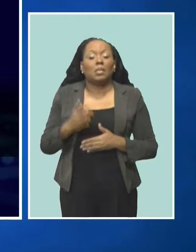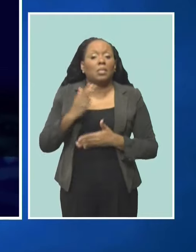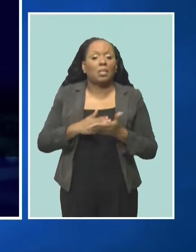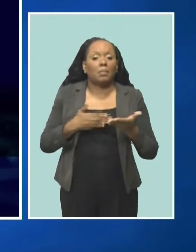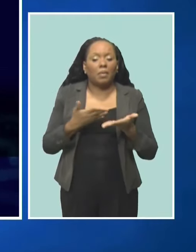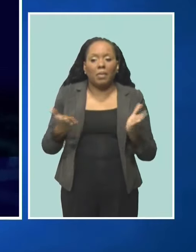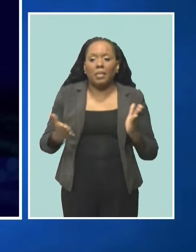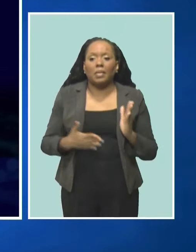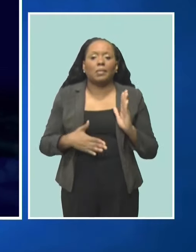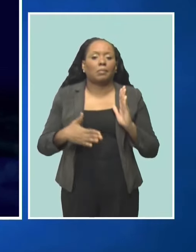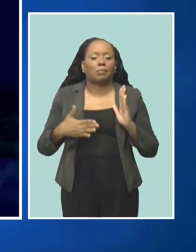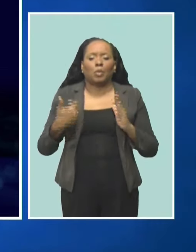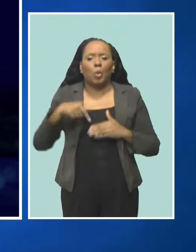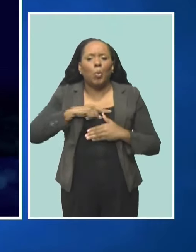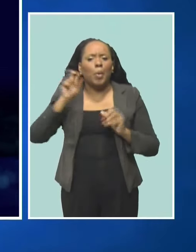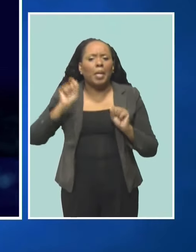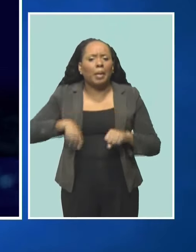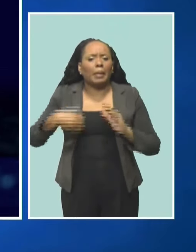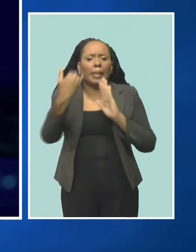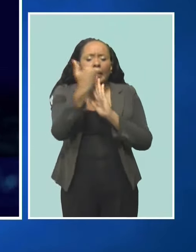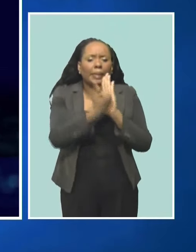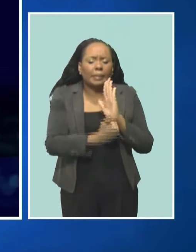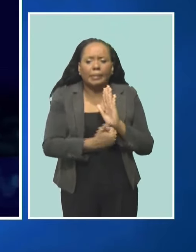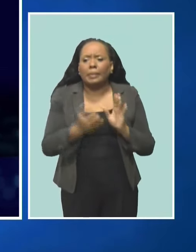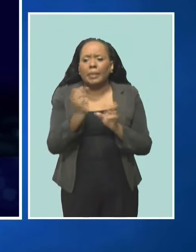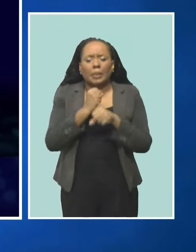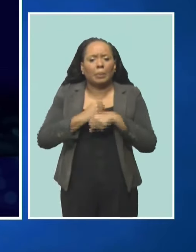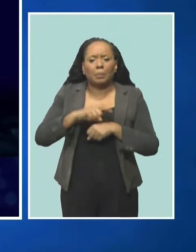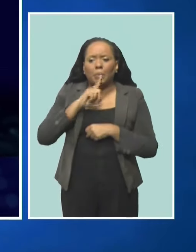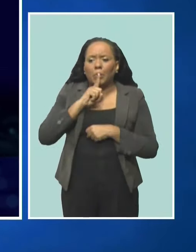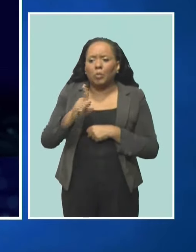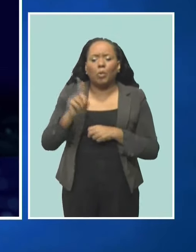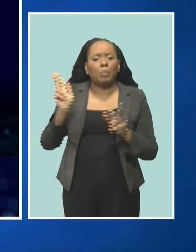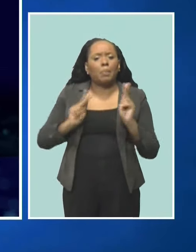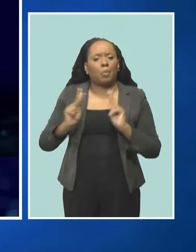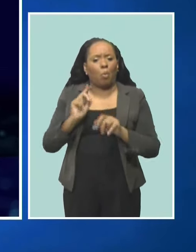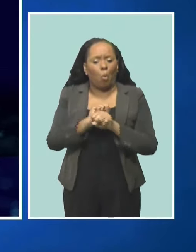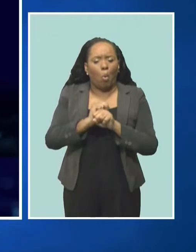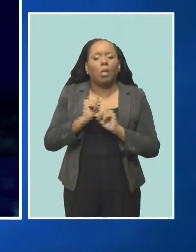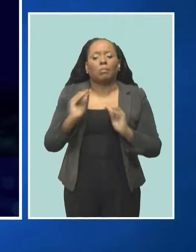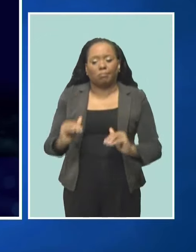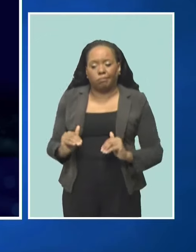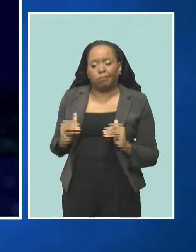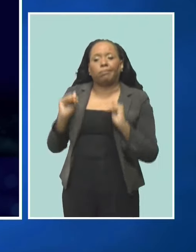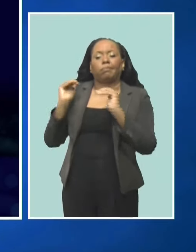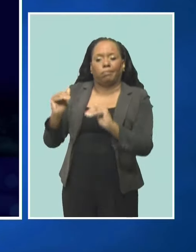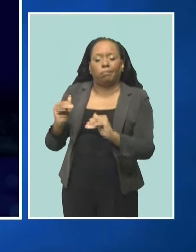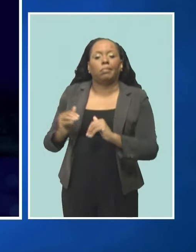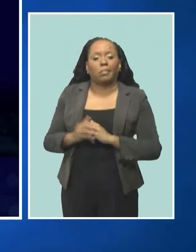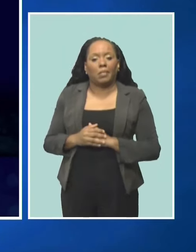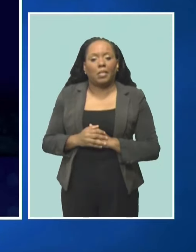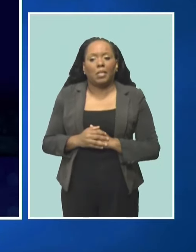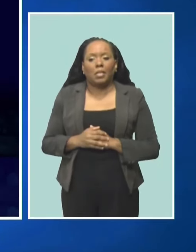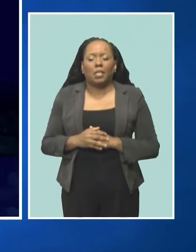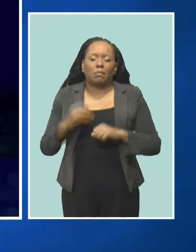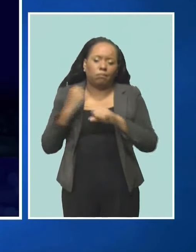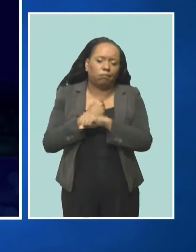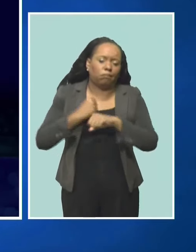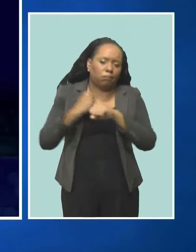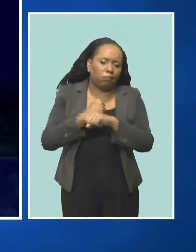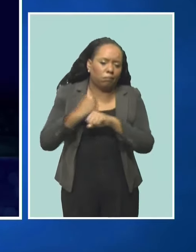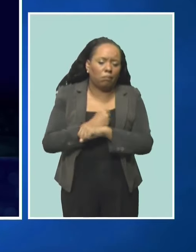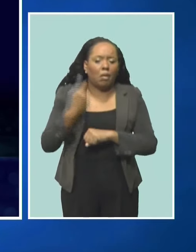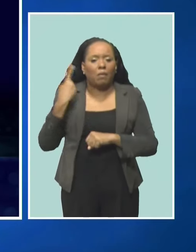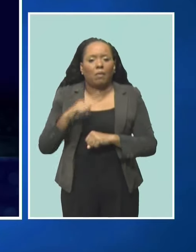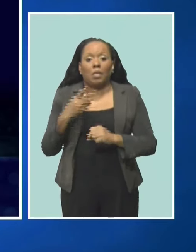He made certain that technical officers were able to find promotion within the public service. He fought not only for